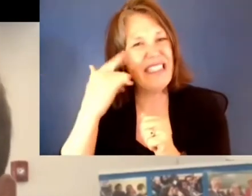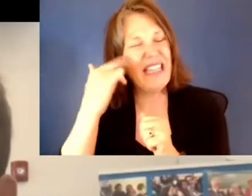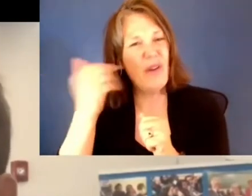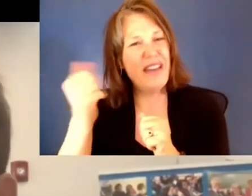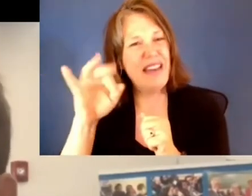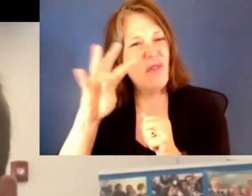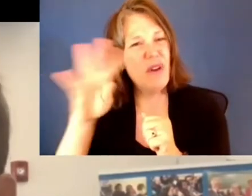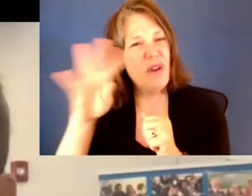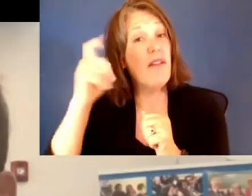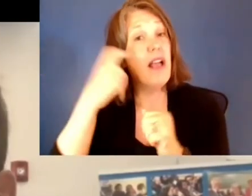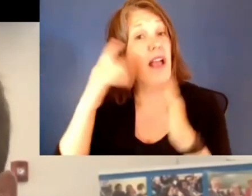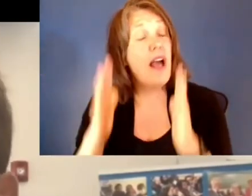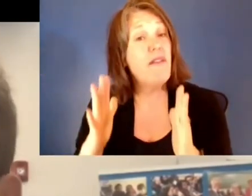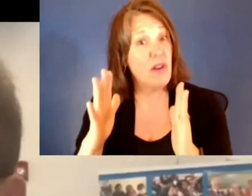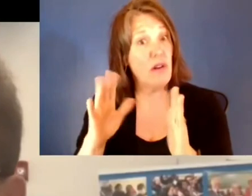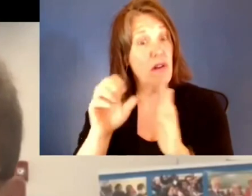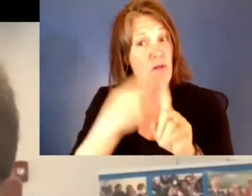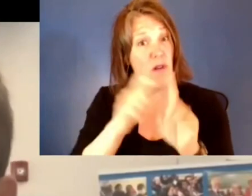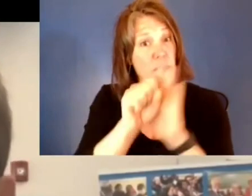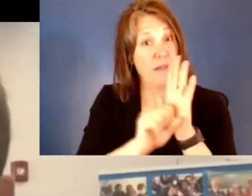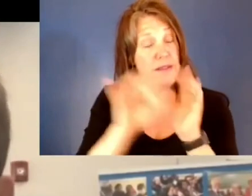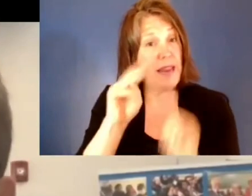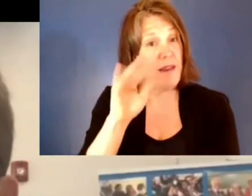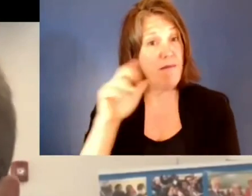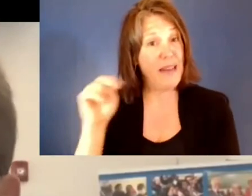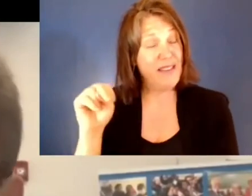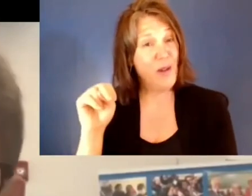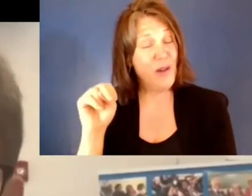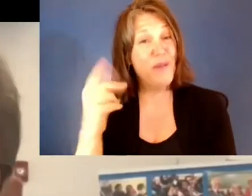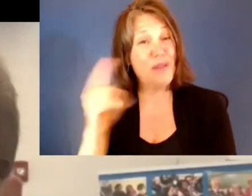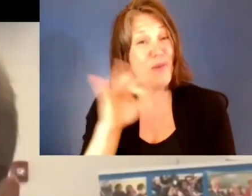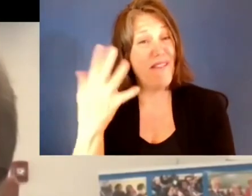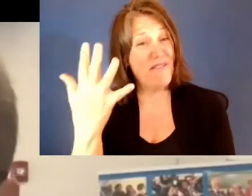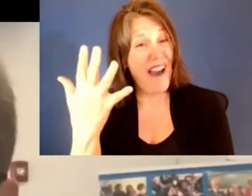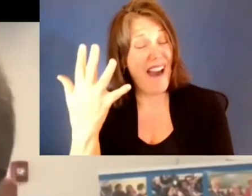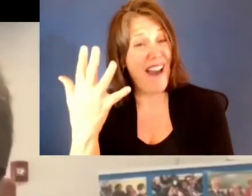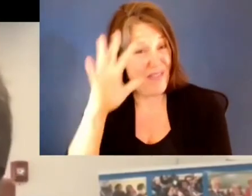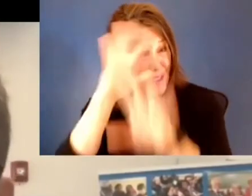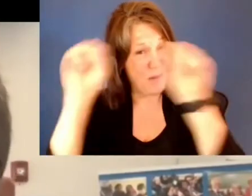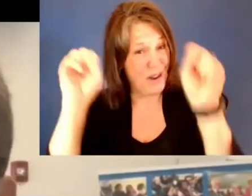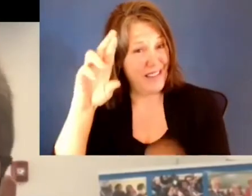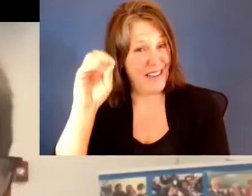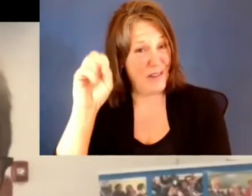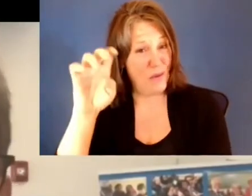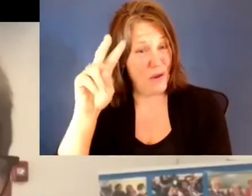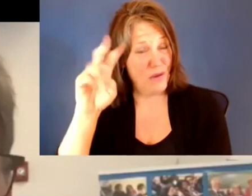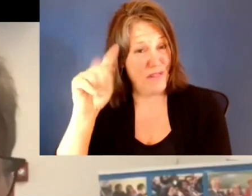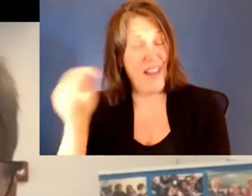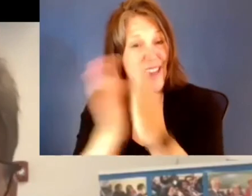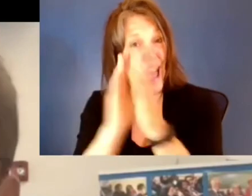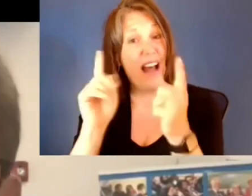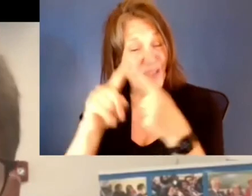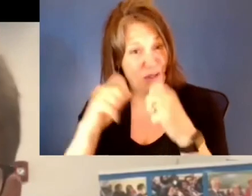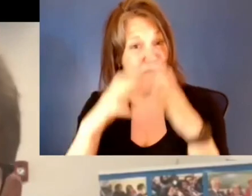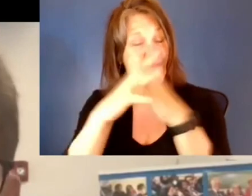Minnesota was one of the five asked by President Roosevelt to be part of creating the United Nations. And our Governor Sasson came